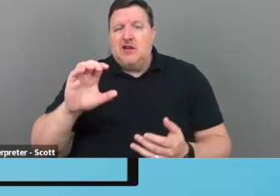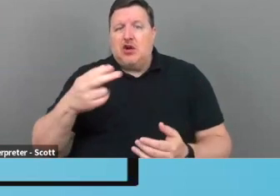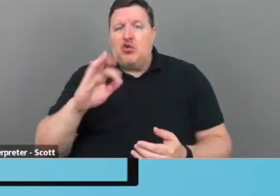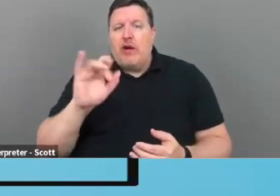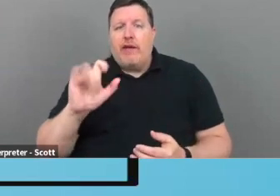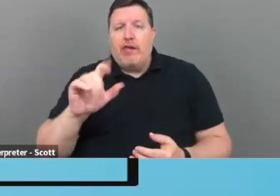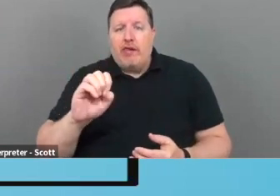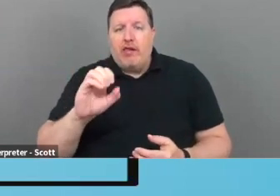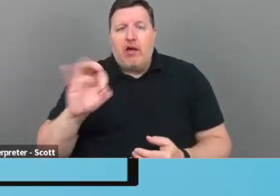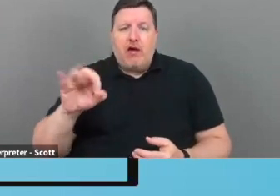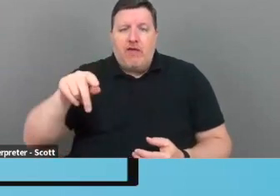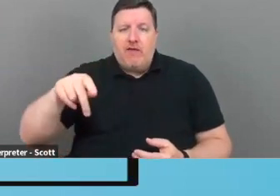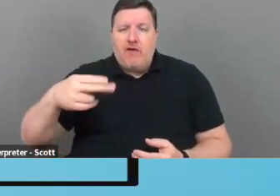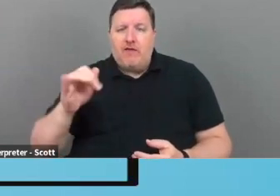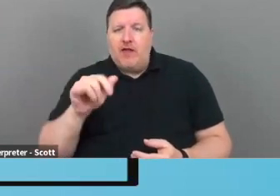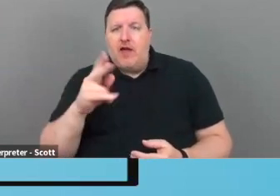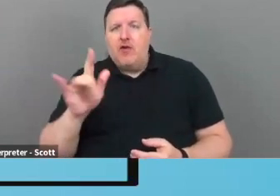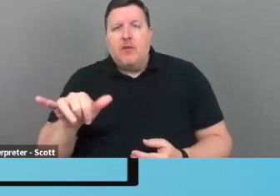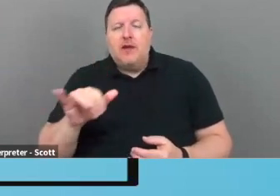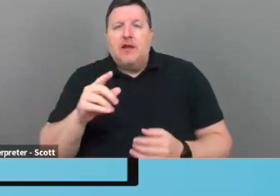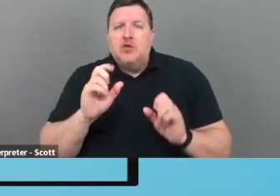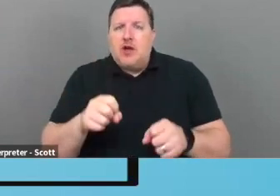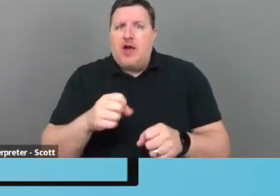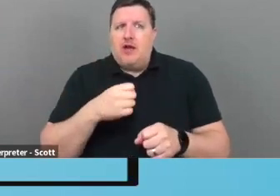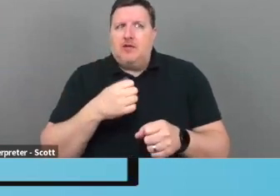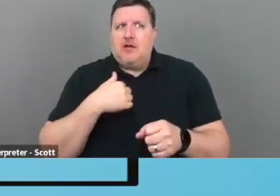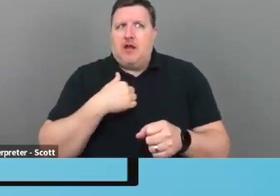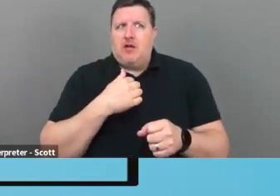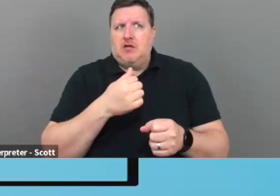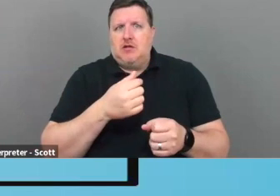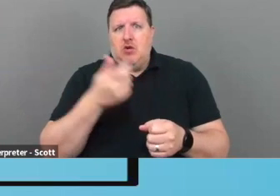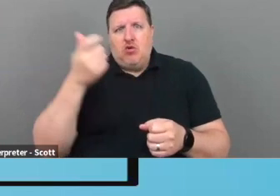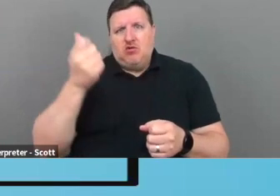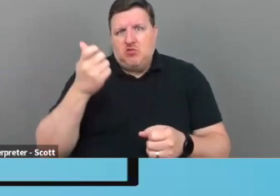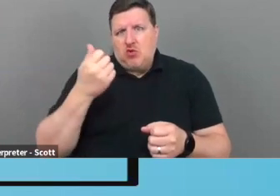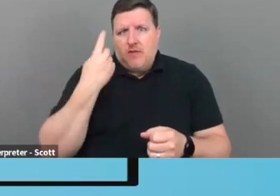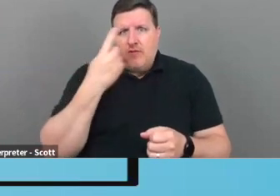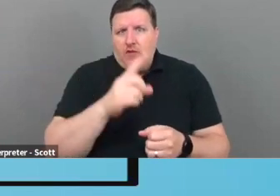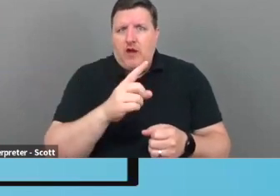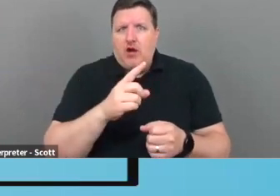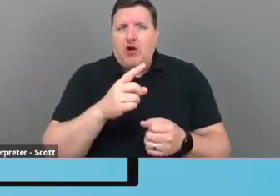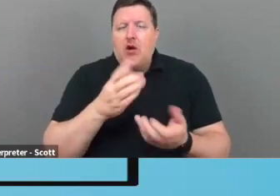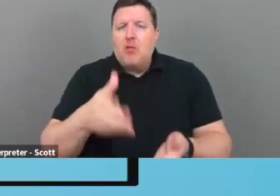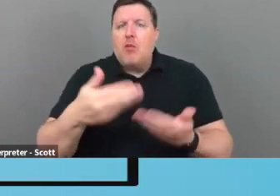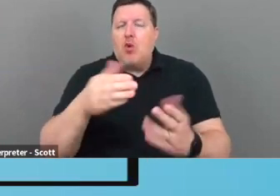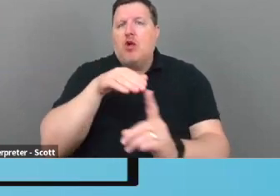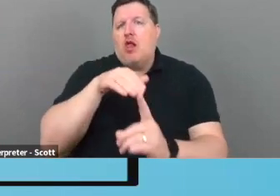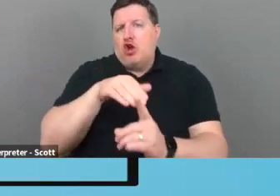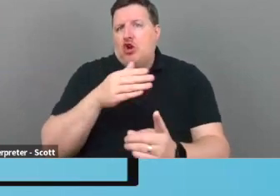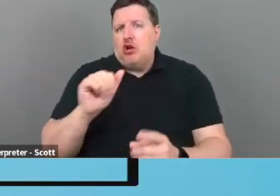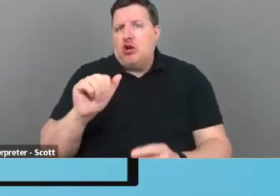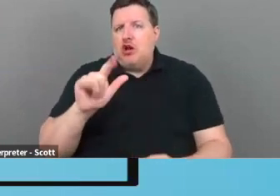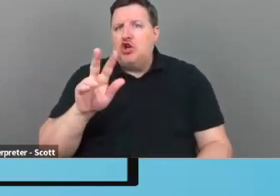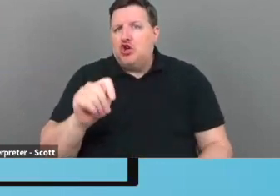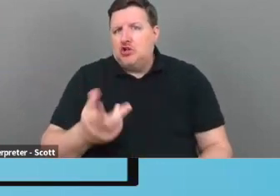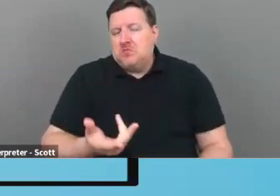free, uh, subscribe to their, um, request for proposal alerts. Um, so some of those are, are